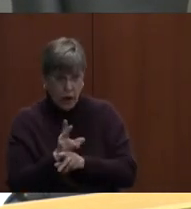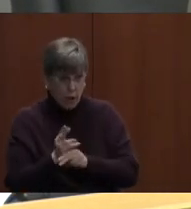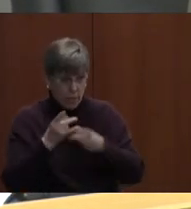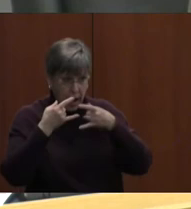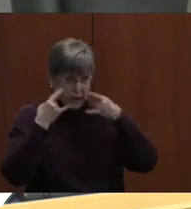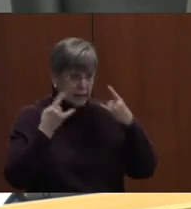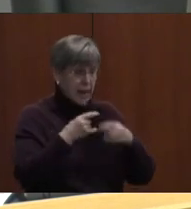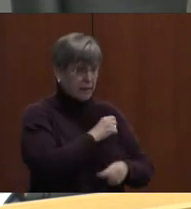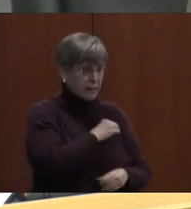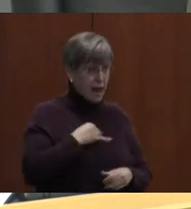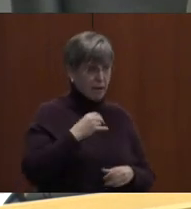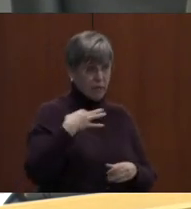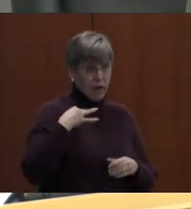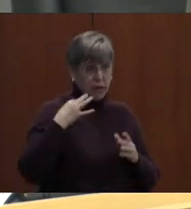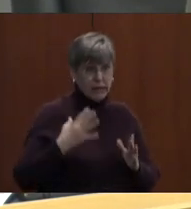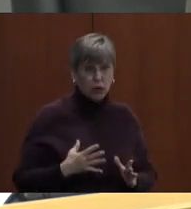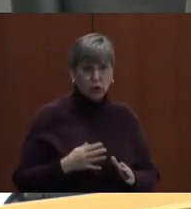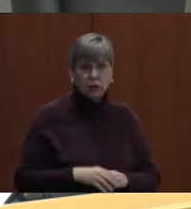and volunteers.